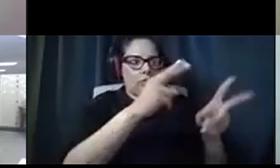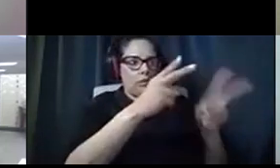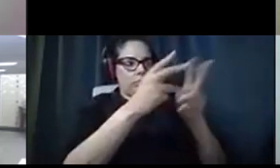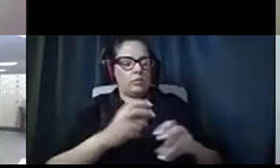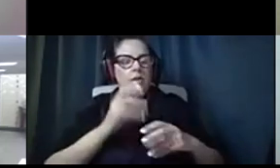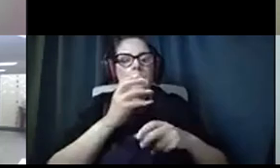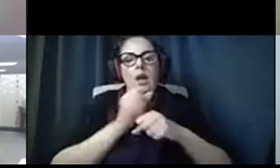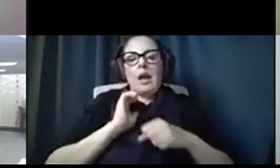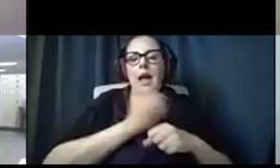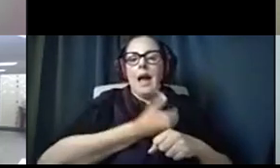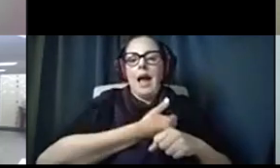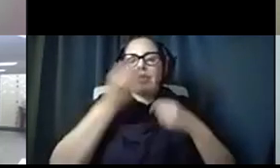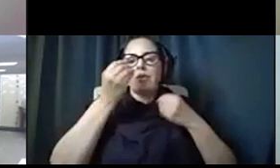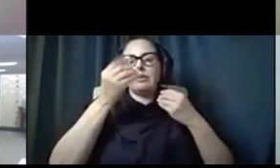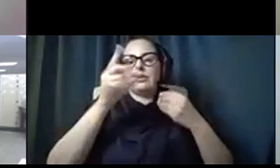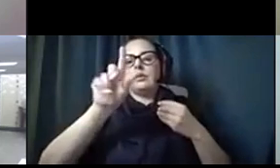data.